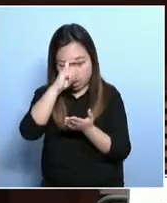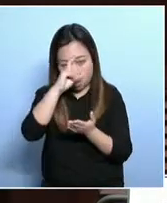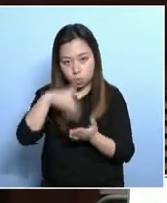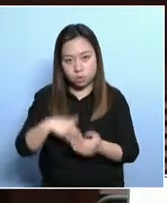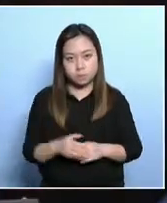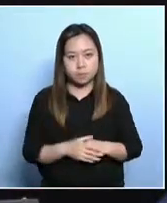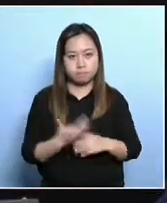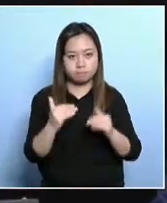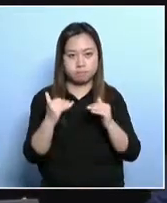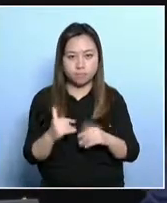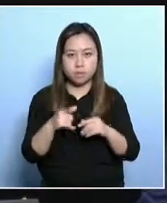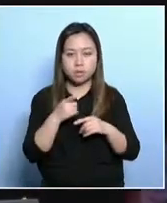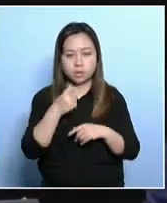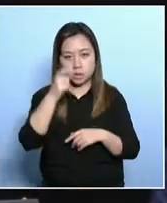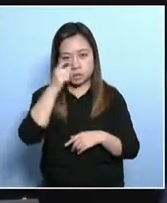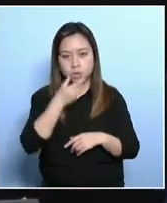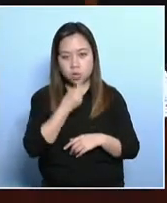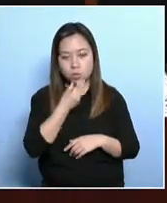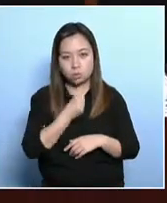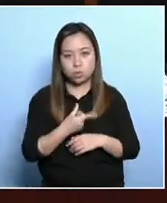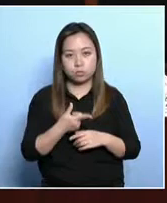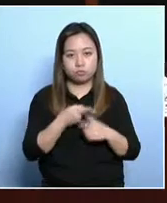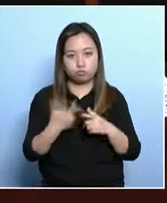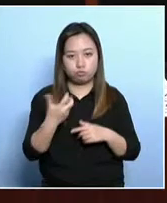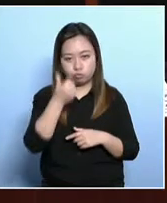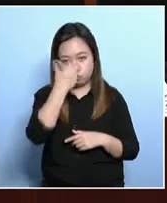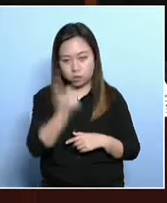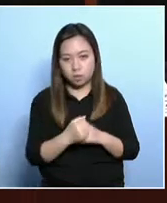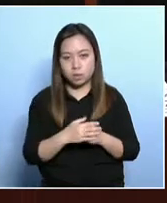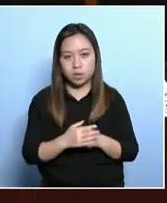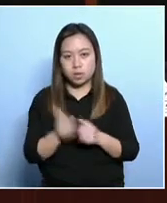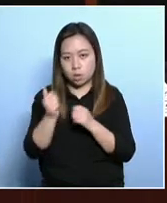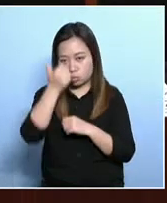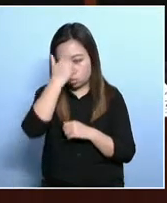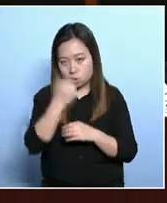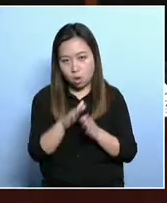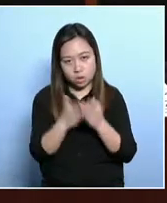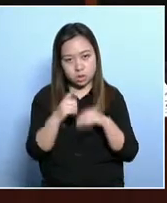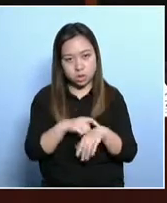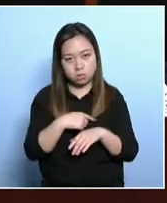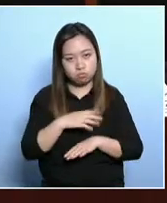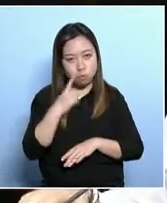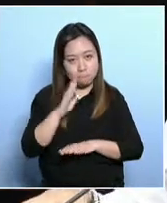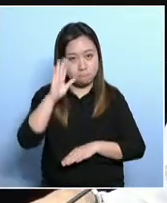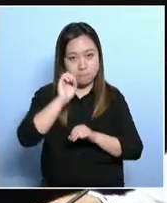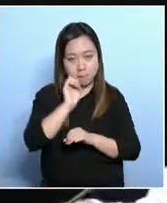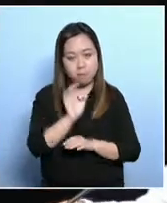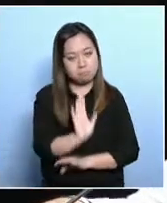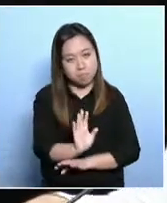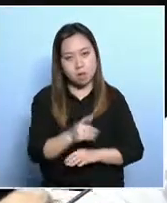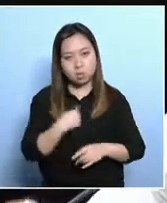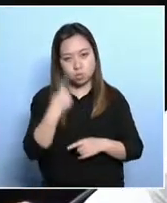will take into account the views expressed. Next, Xu Ka Chen, Vice Chairman. Now,